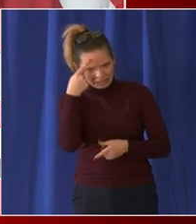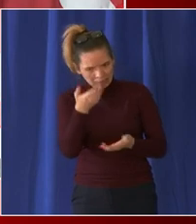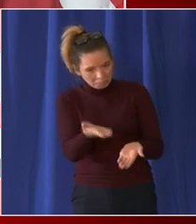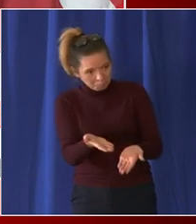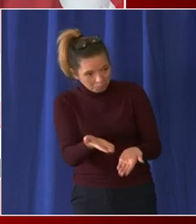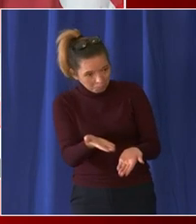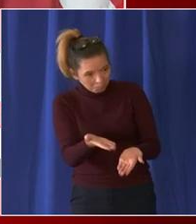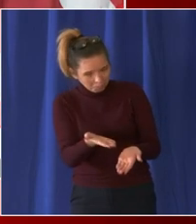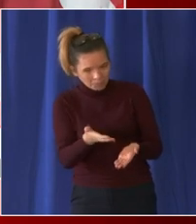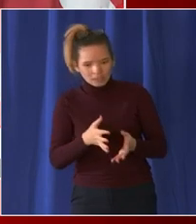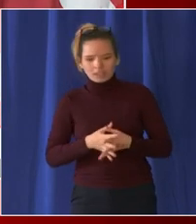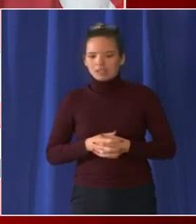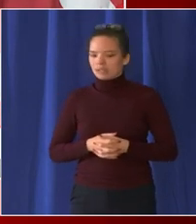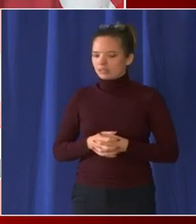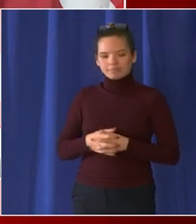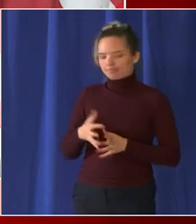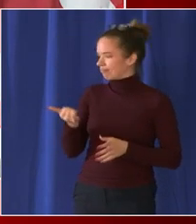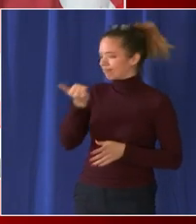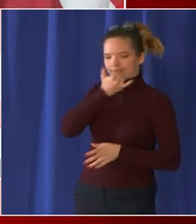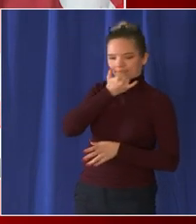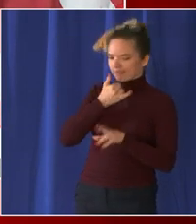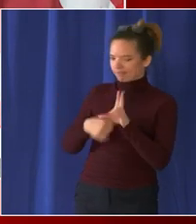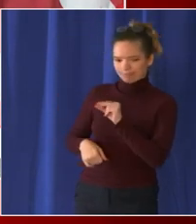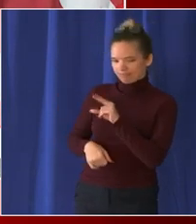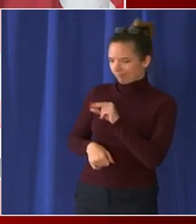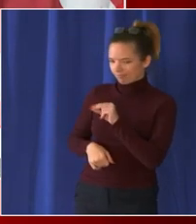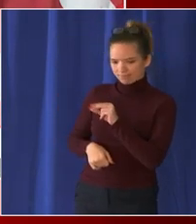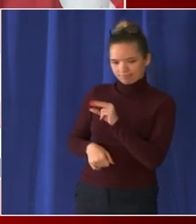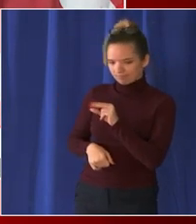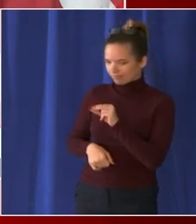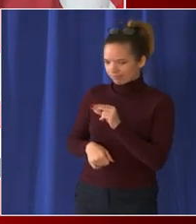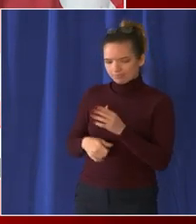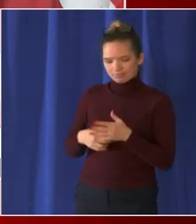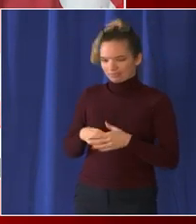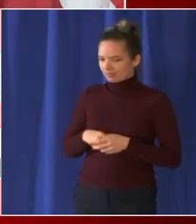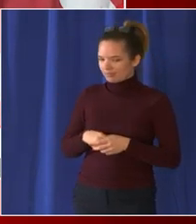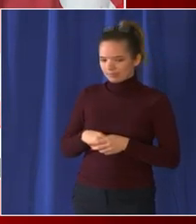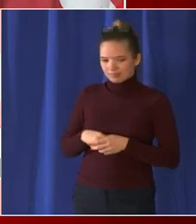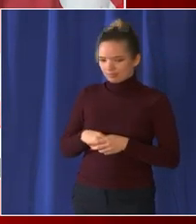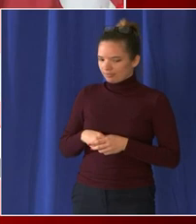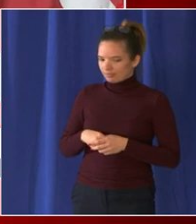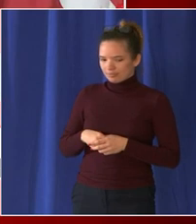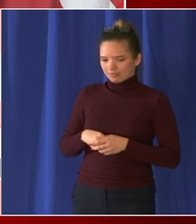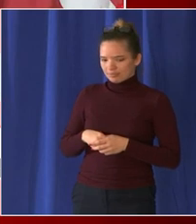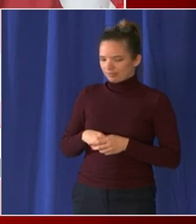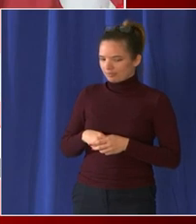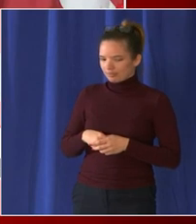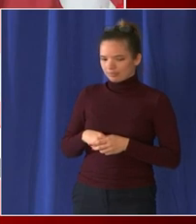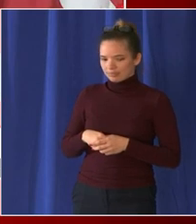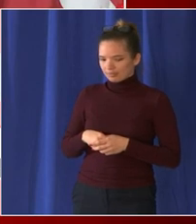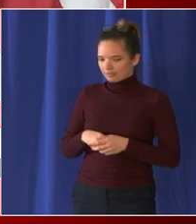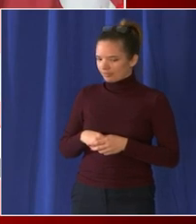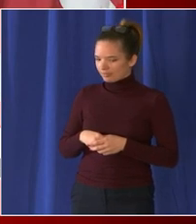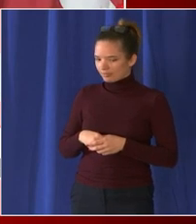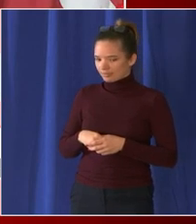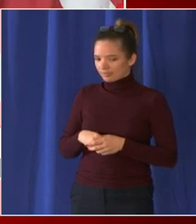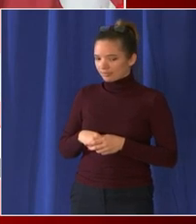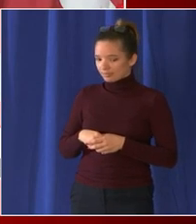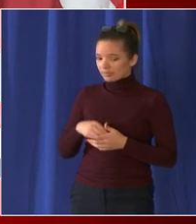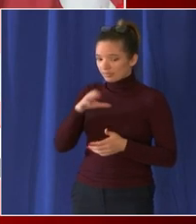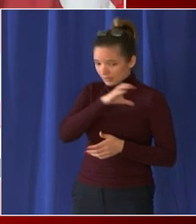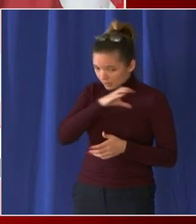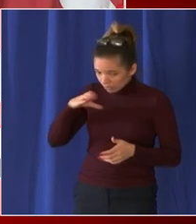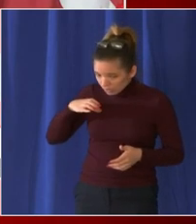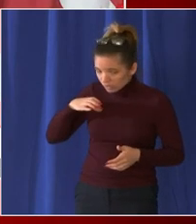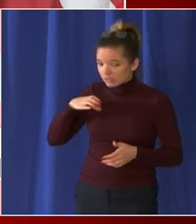tax-paying americans and it's one such infringement that can only occur um because the congress hasn't